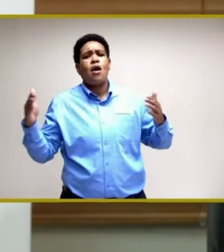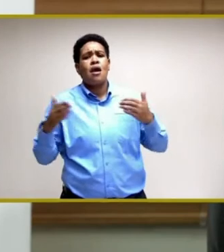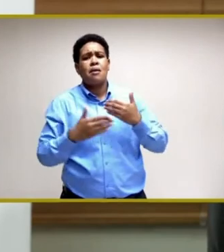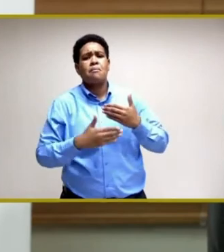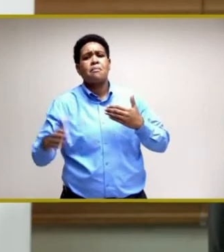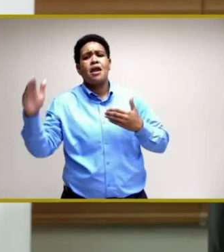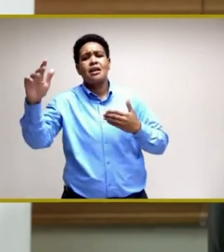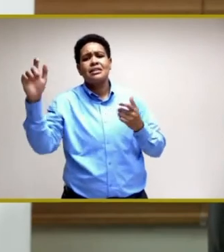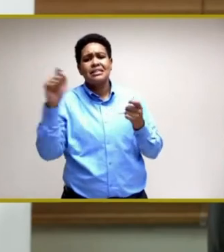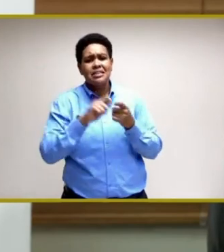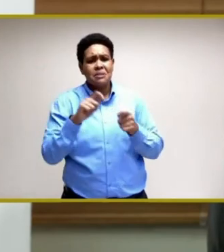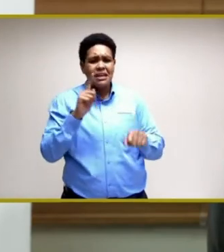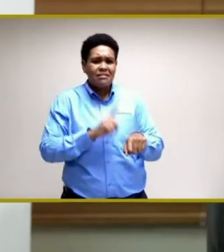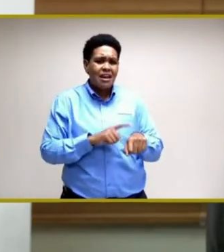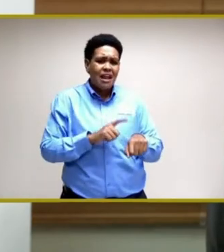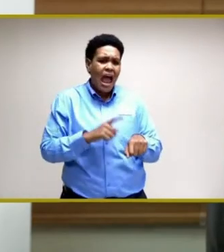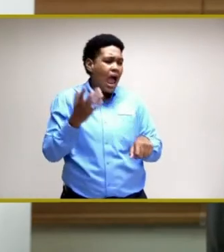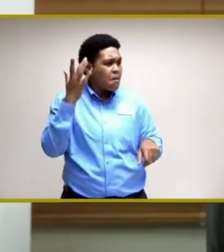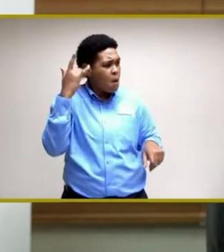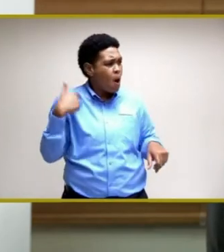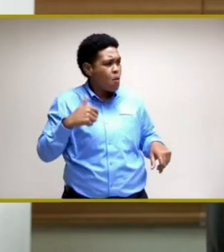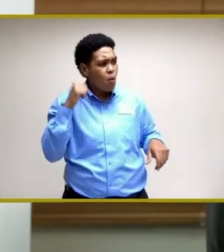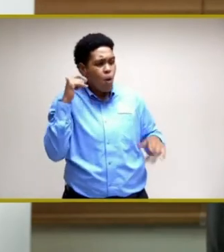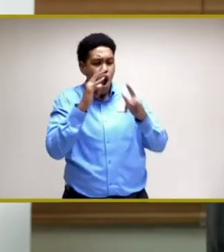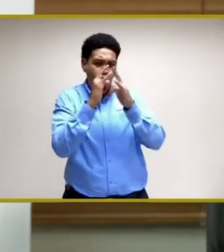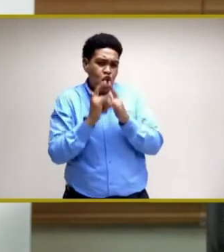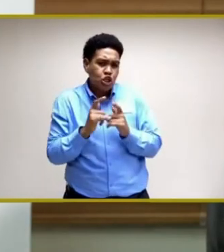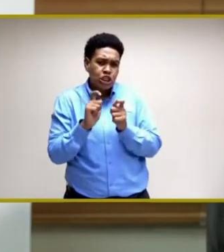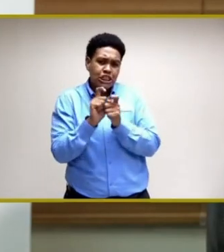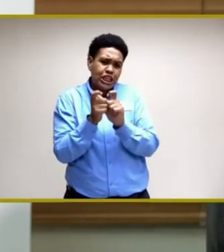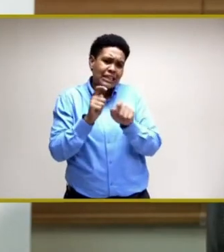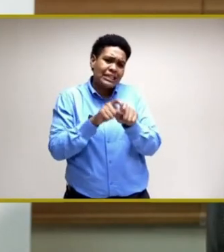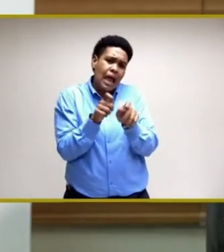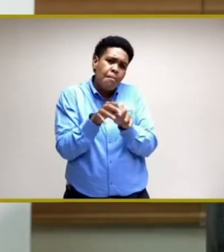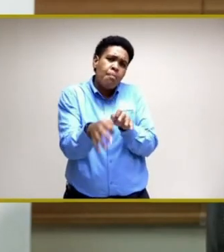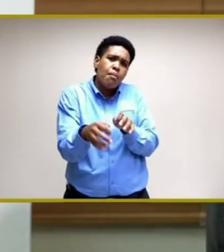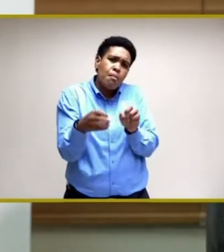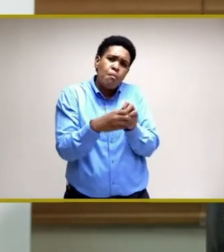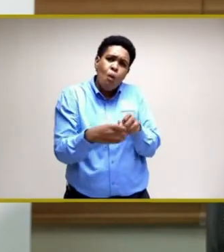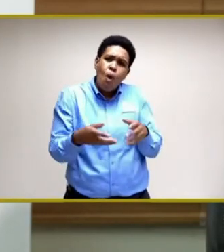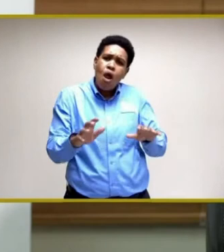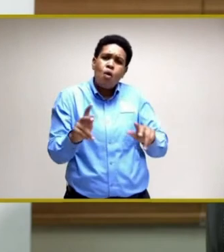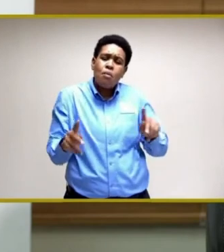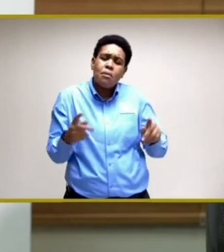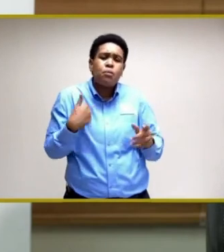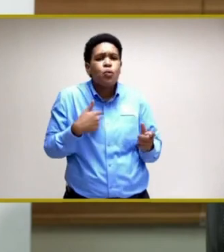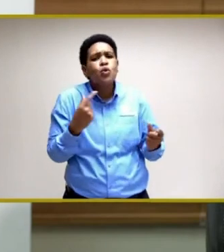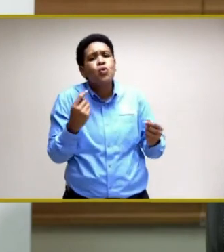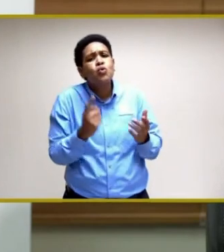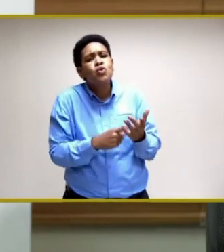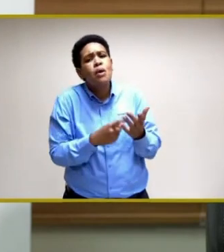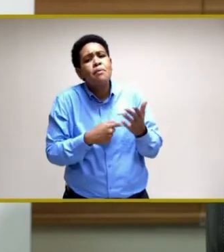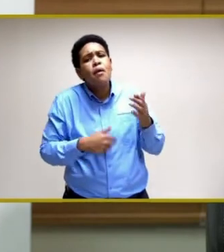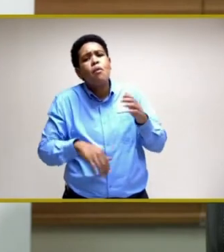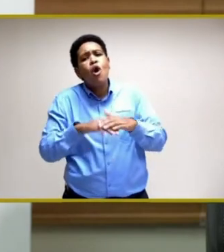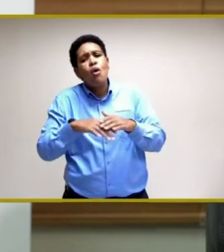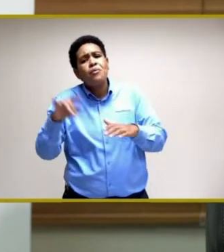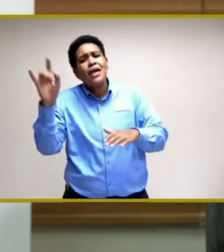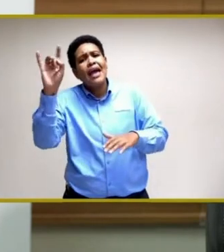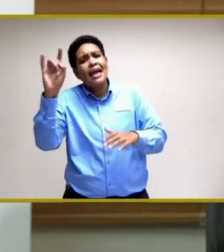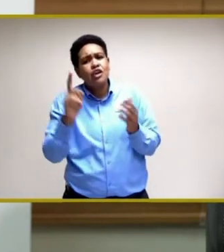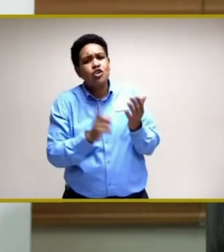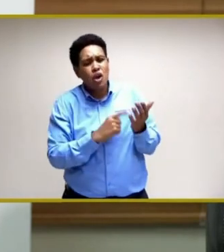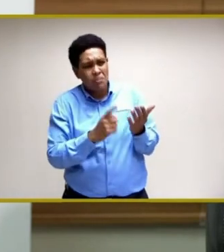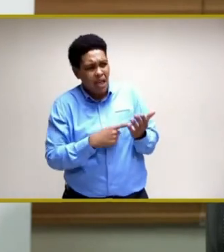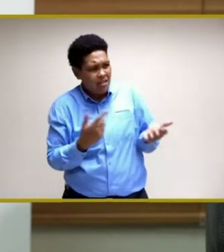certain time and why won't we adjust the time. And I agree that we do, and we do that sometimes. We go up to eight o'clock and so on. But,